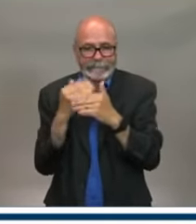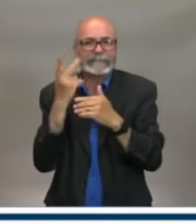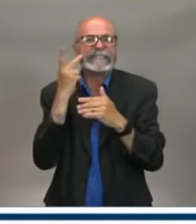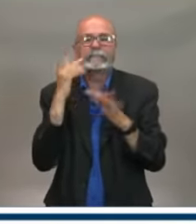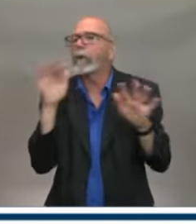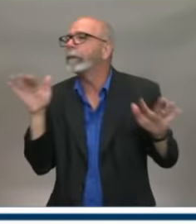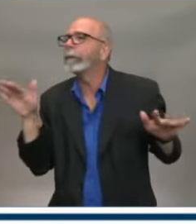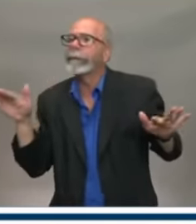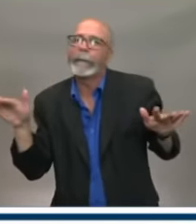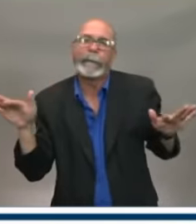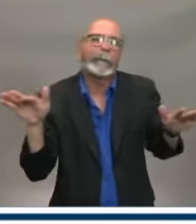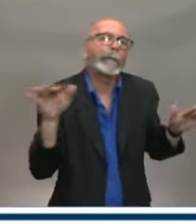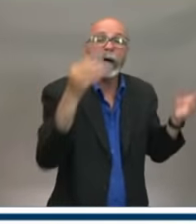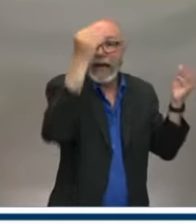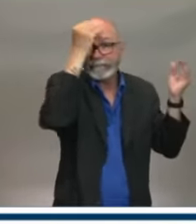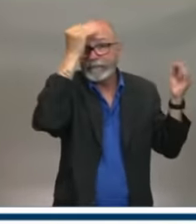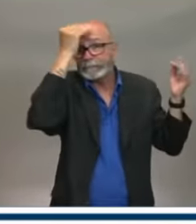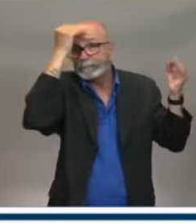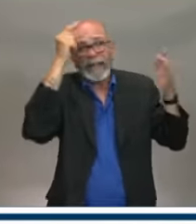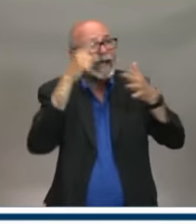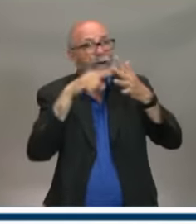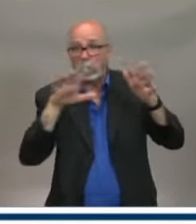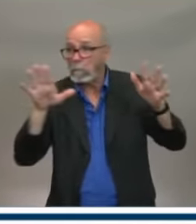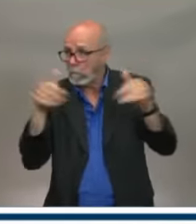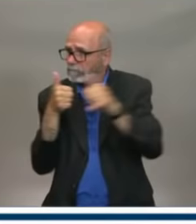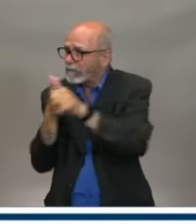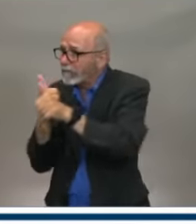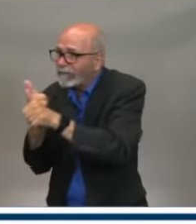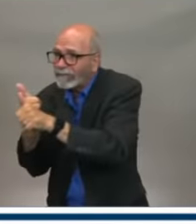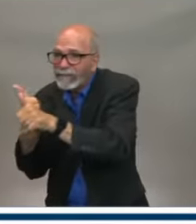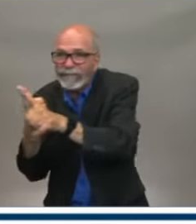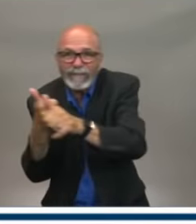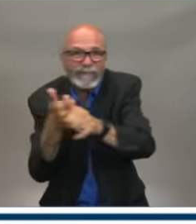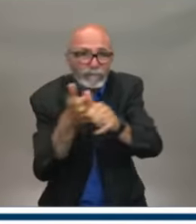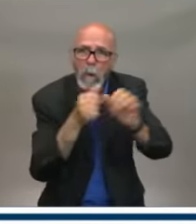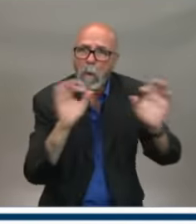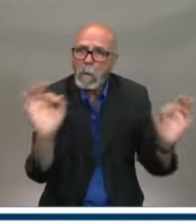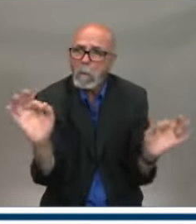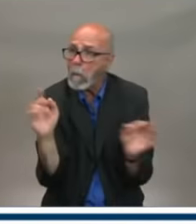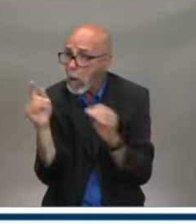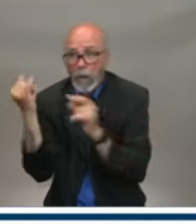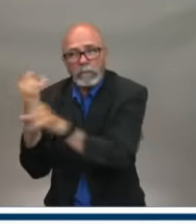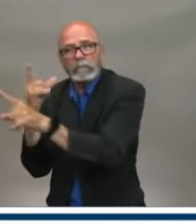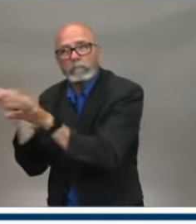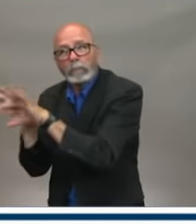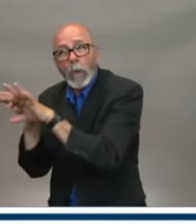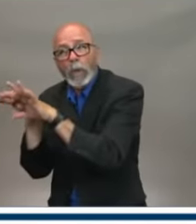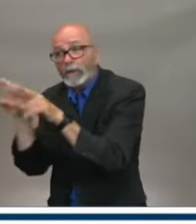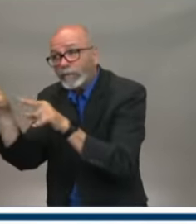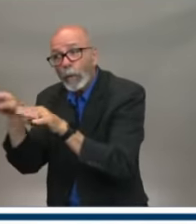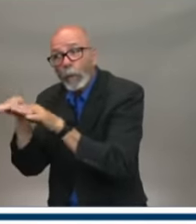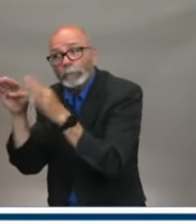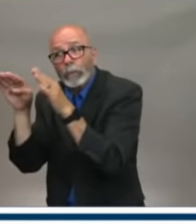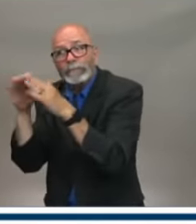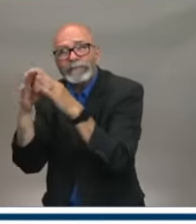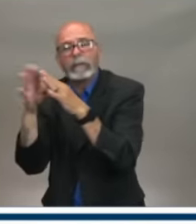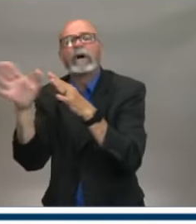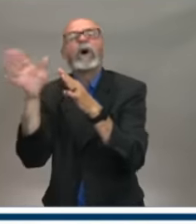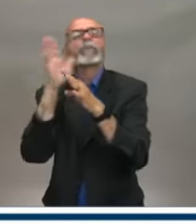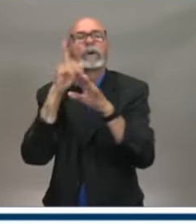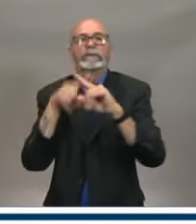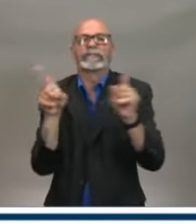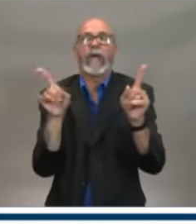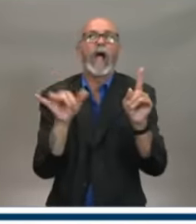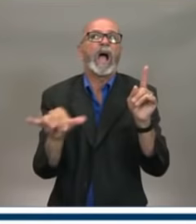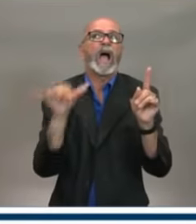because everyone needs to continue to recognize that as we open this up, it will be different. Those public